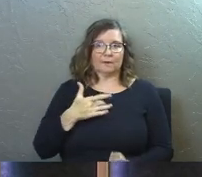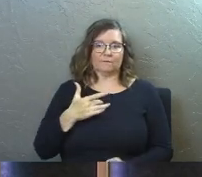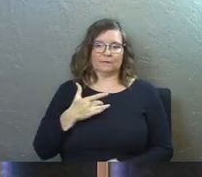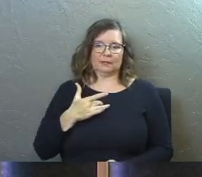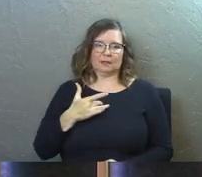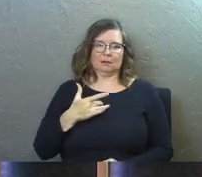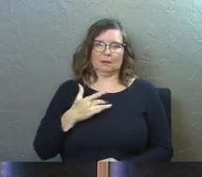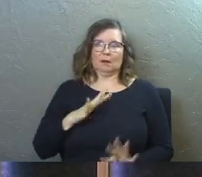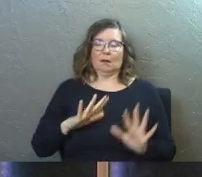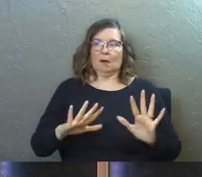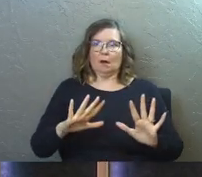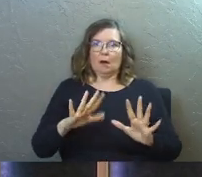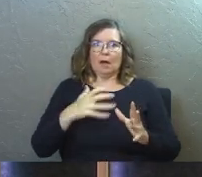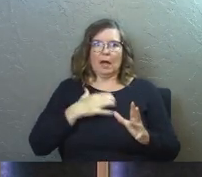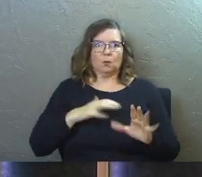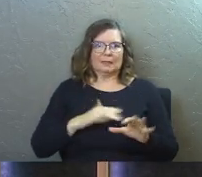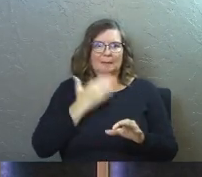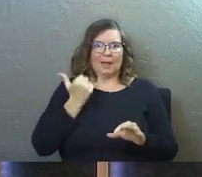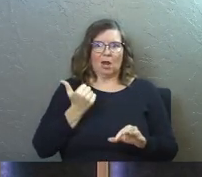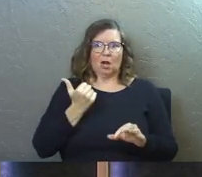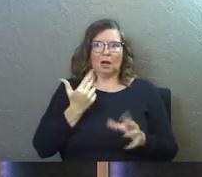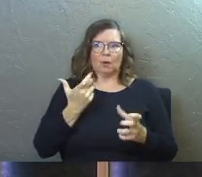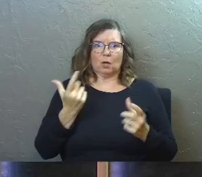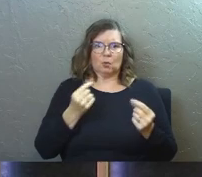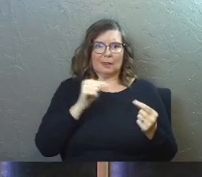this sense of like, Oh, I wish I'd done it better.